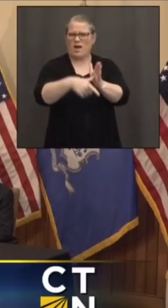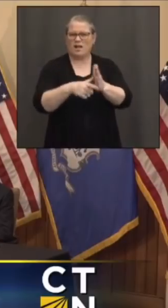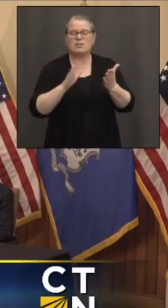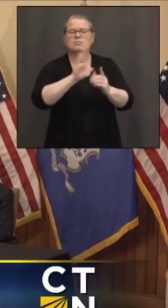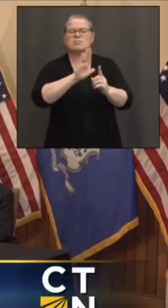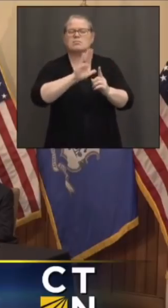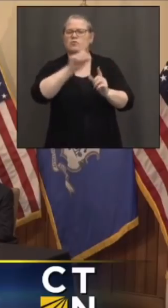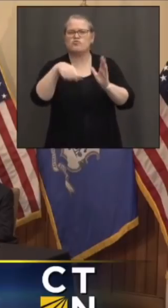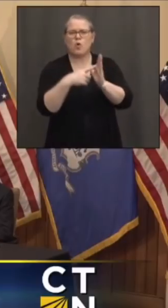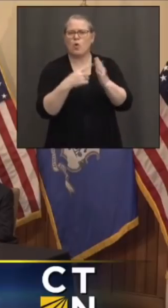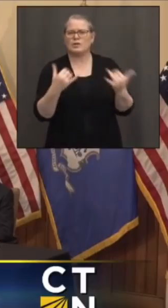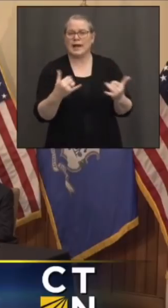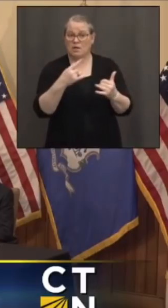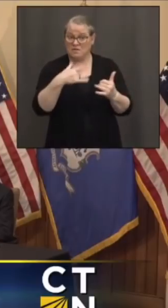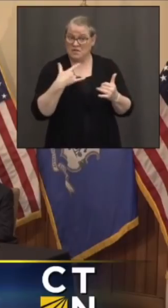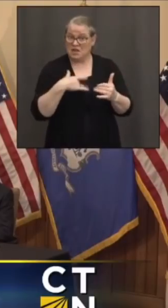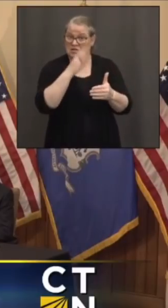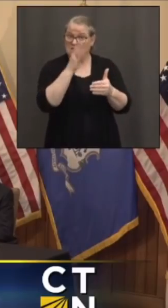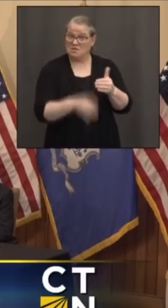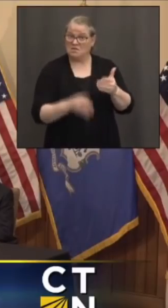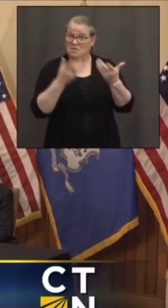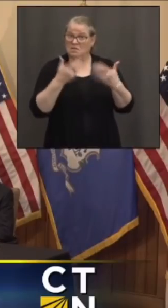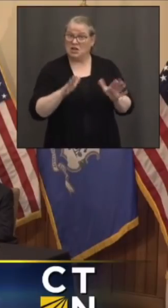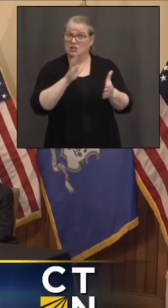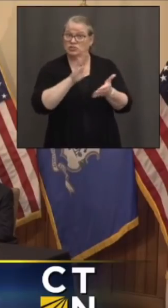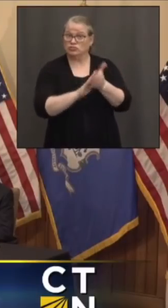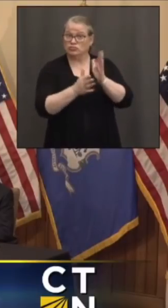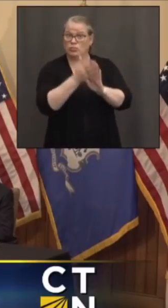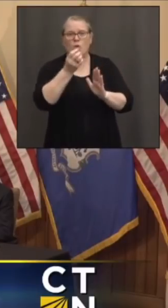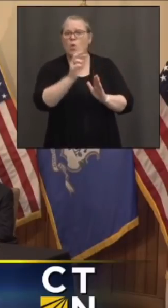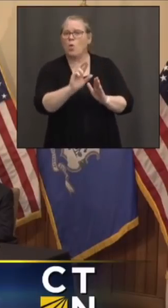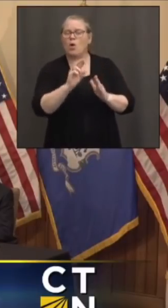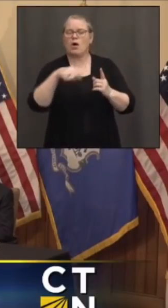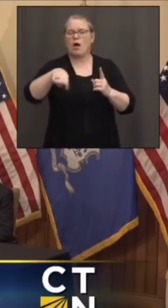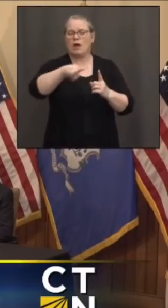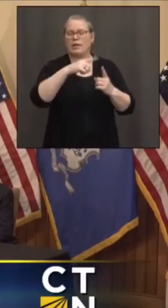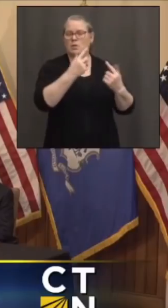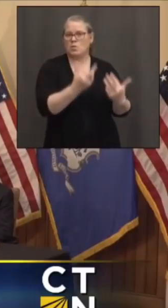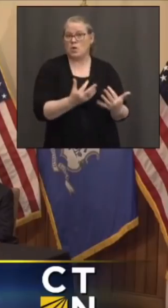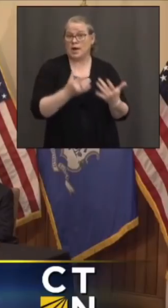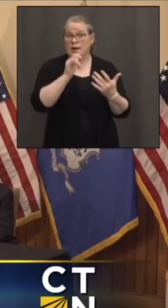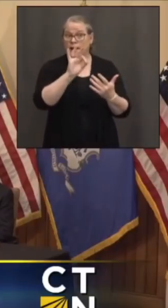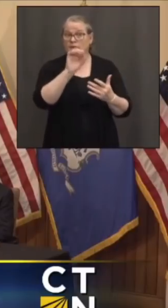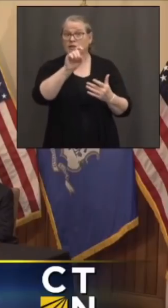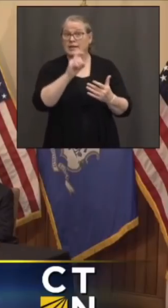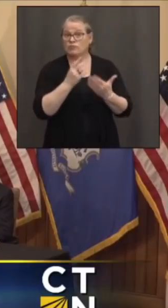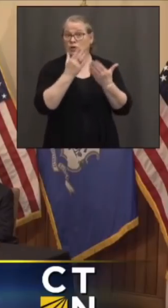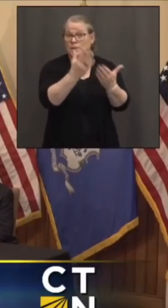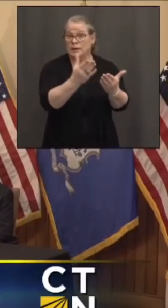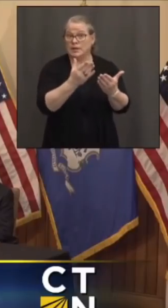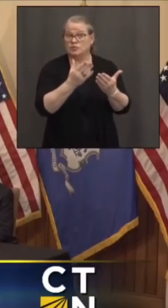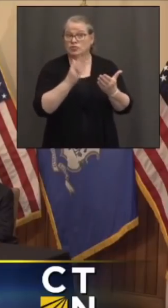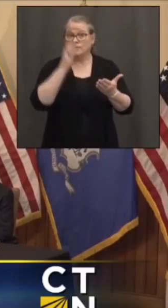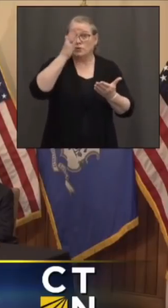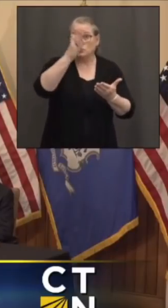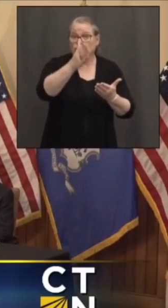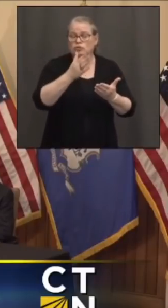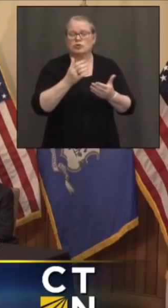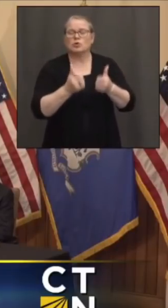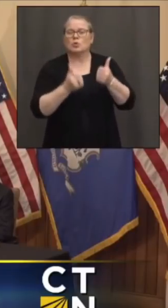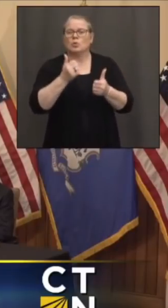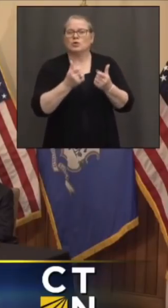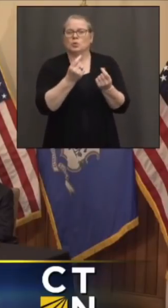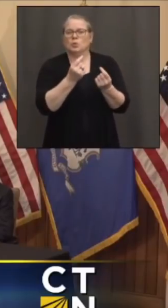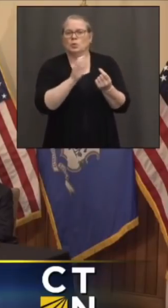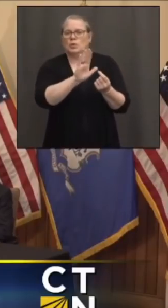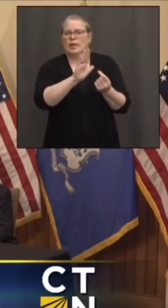work to be concluded, or do you have them on standby in case you would need a recommendation for something in the future? How do you